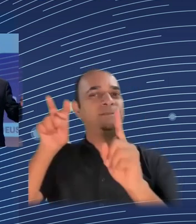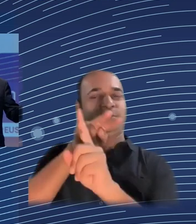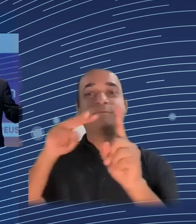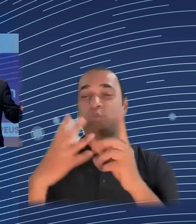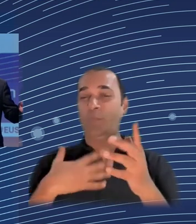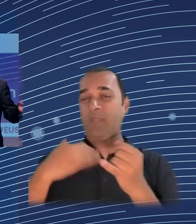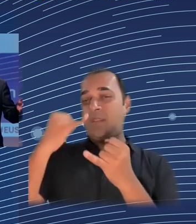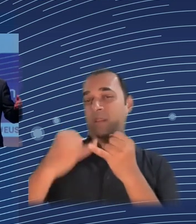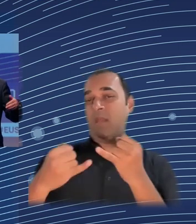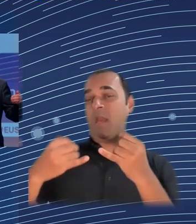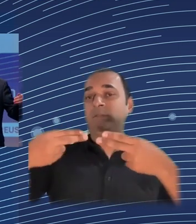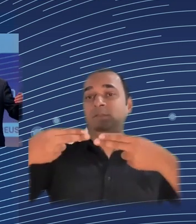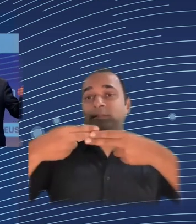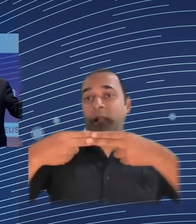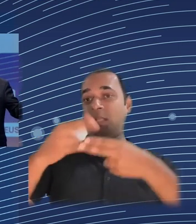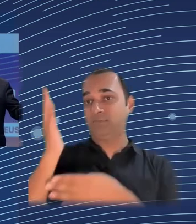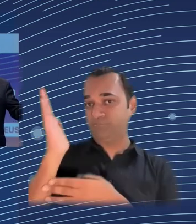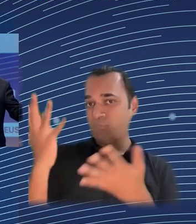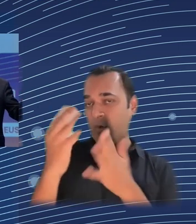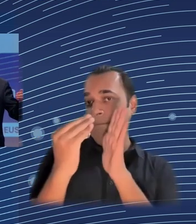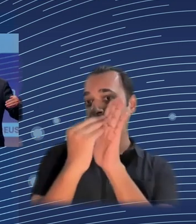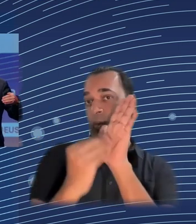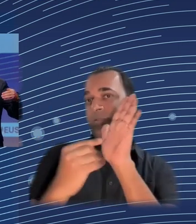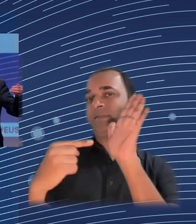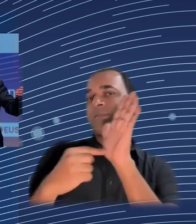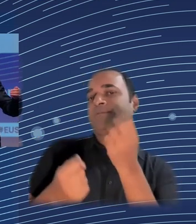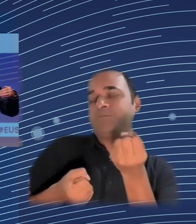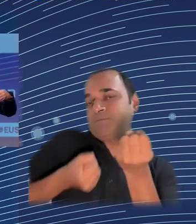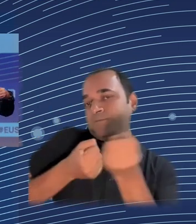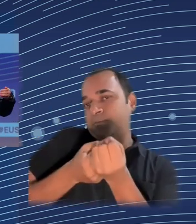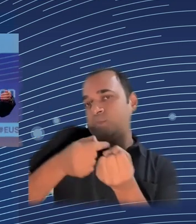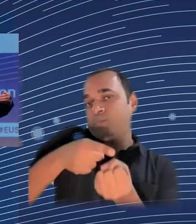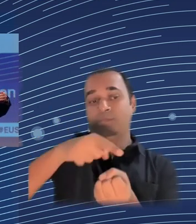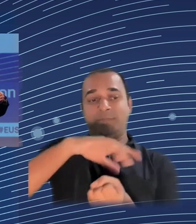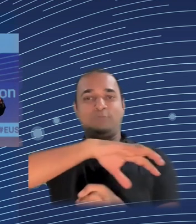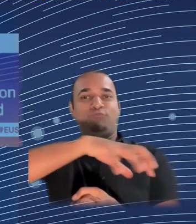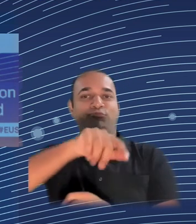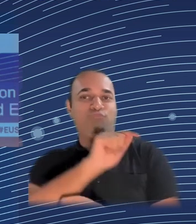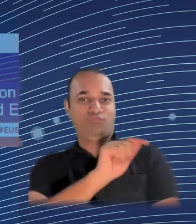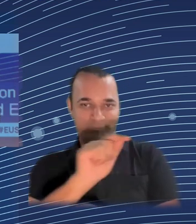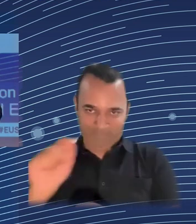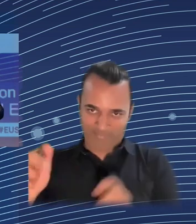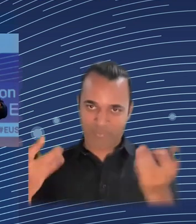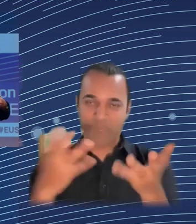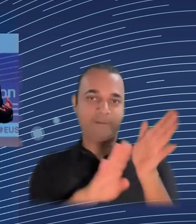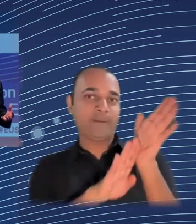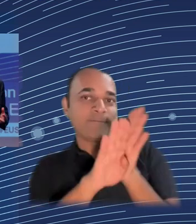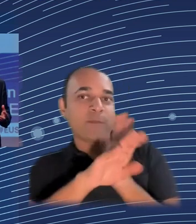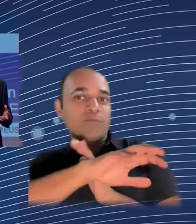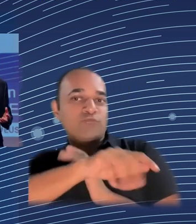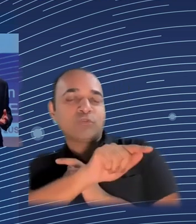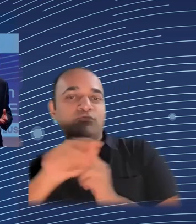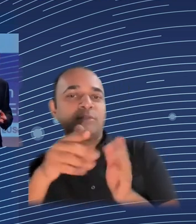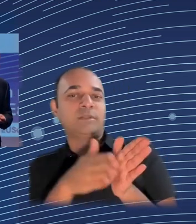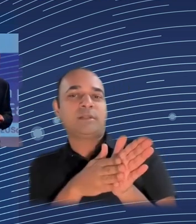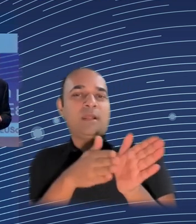Central and Eastern Europe has caught up in the way it has caught up and is one of the, let's